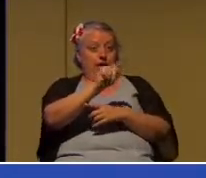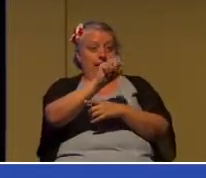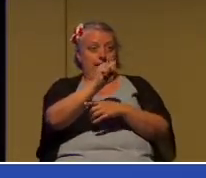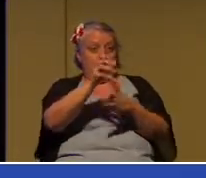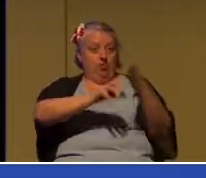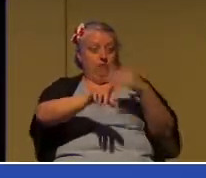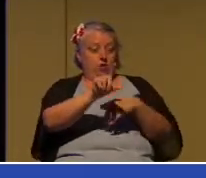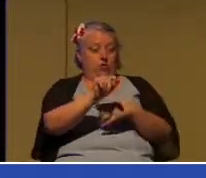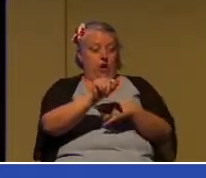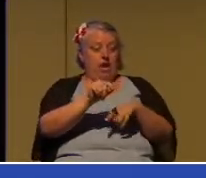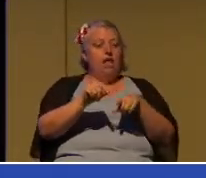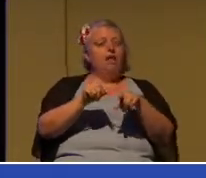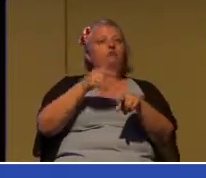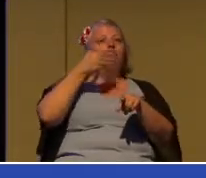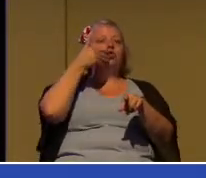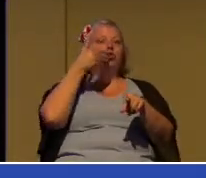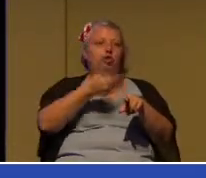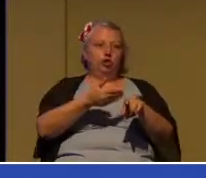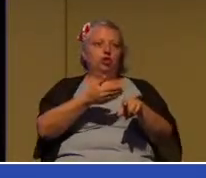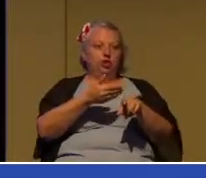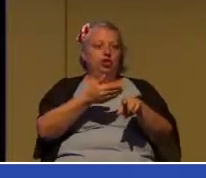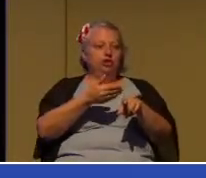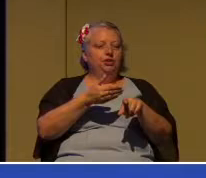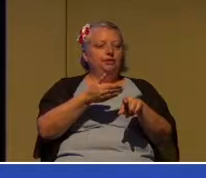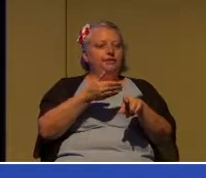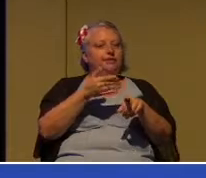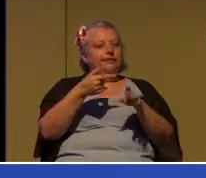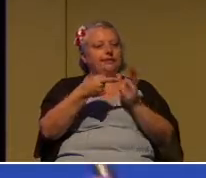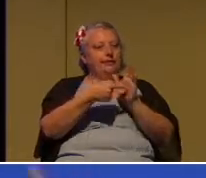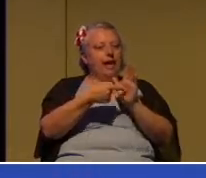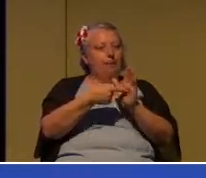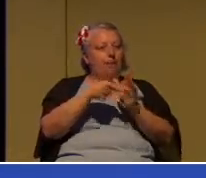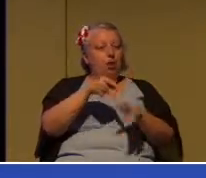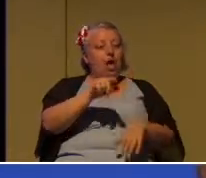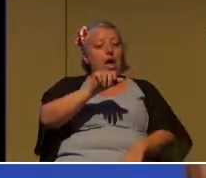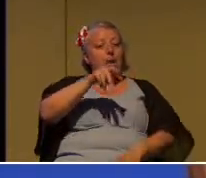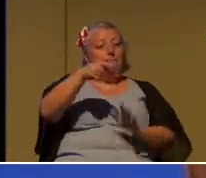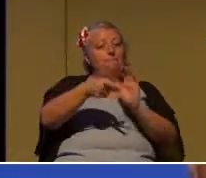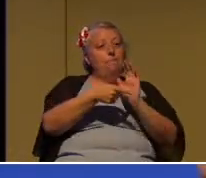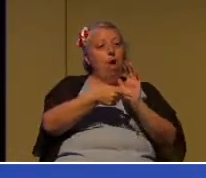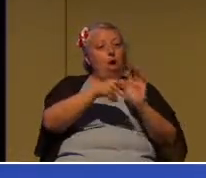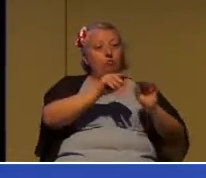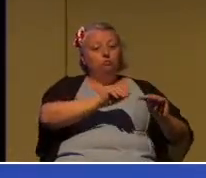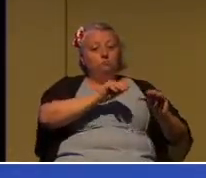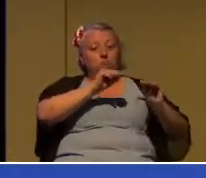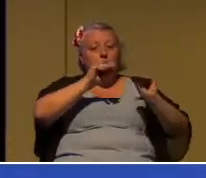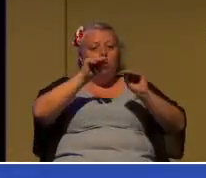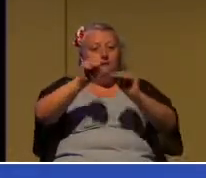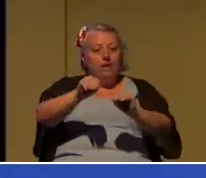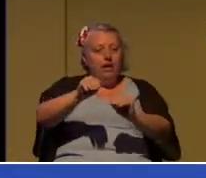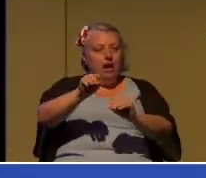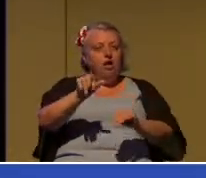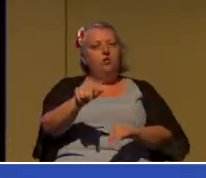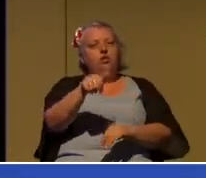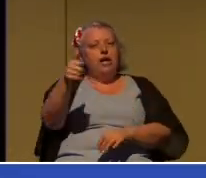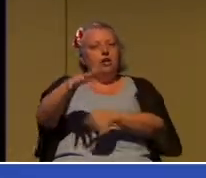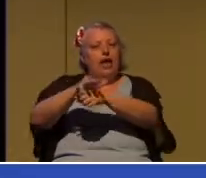a good case in point of Paul moving on from where he has been.